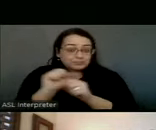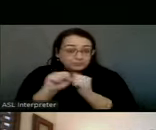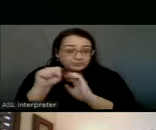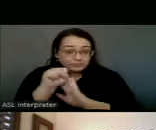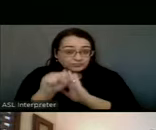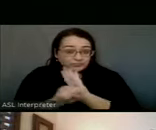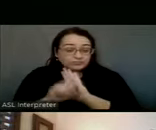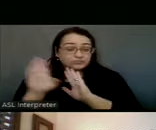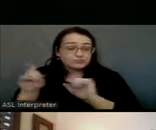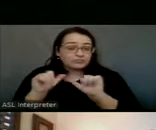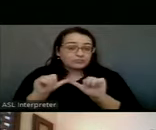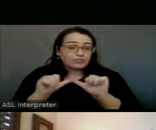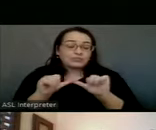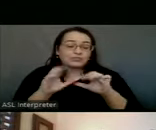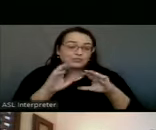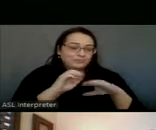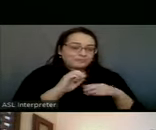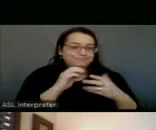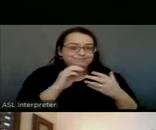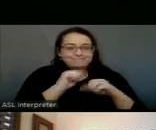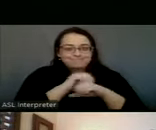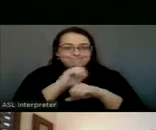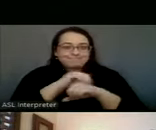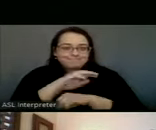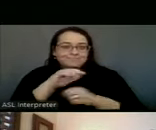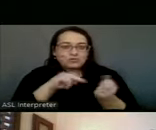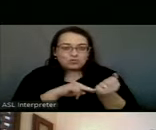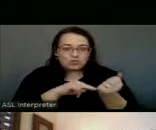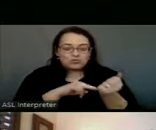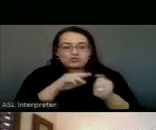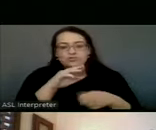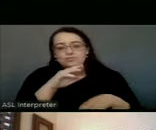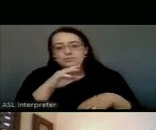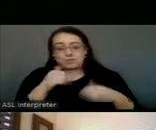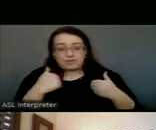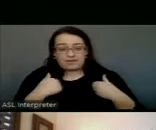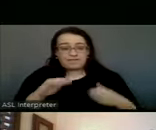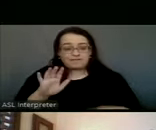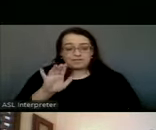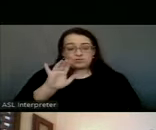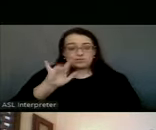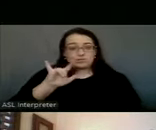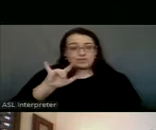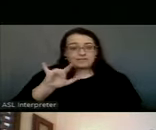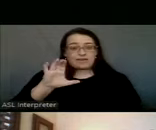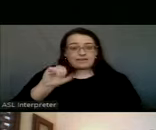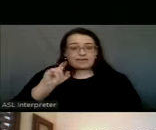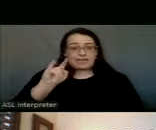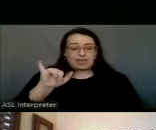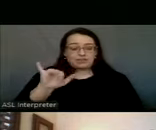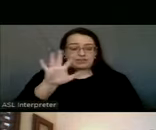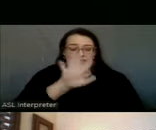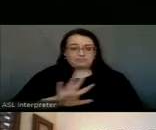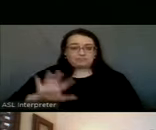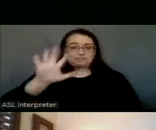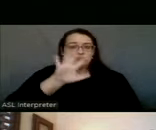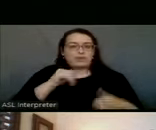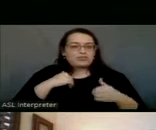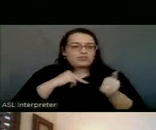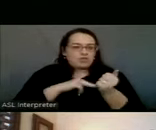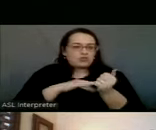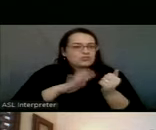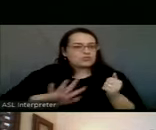continued mobilization through us. so we, we have the 25 and we anticipate they're,